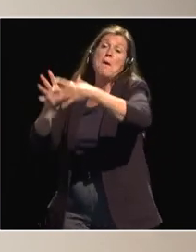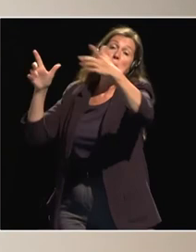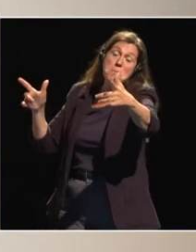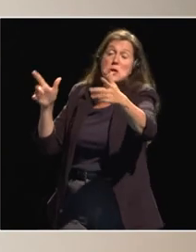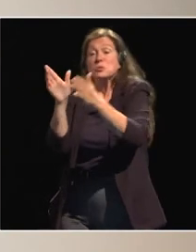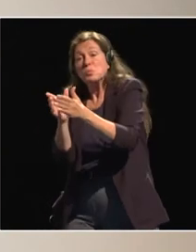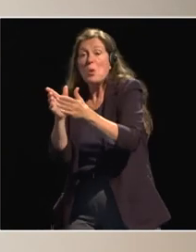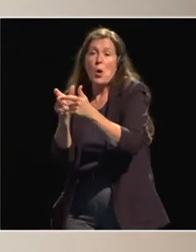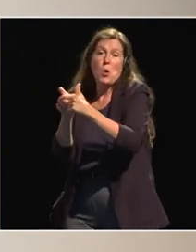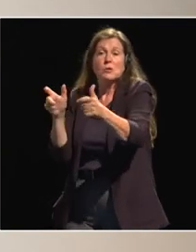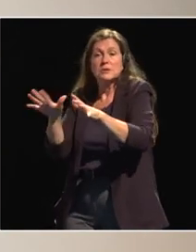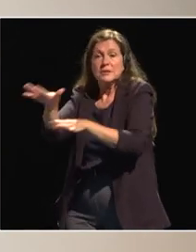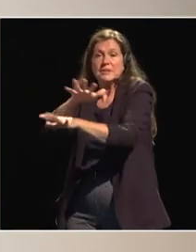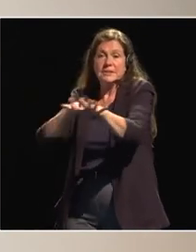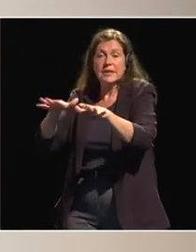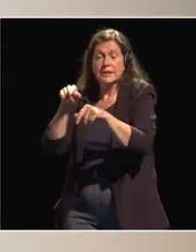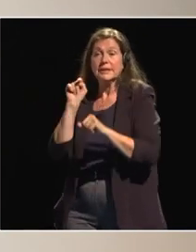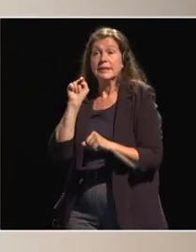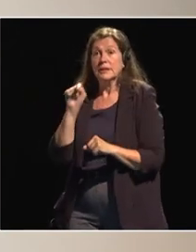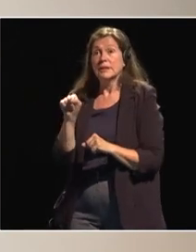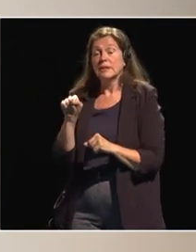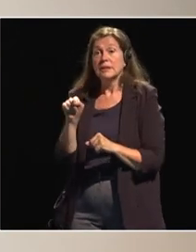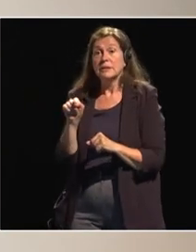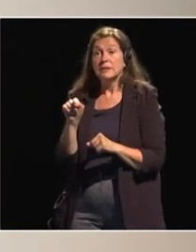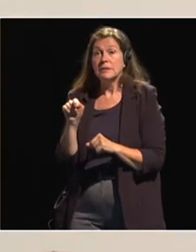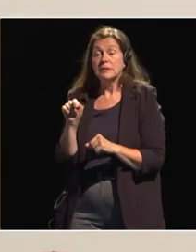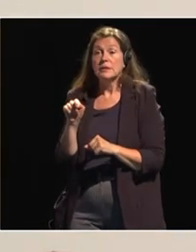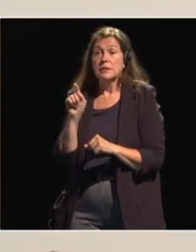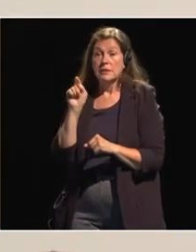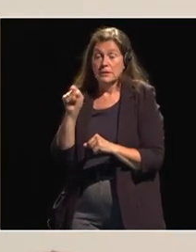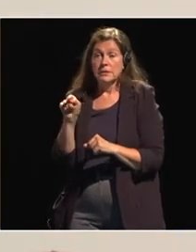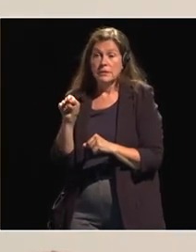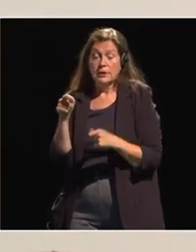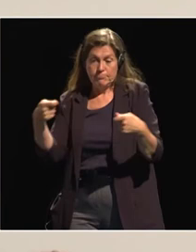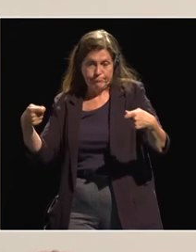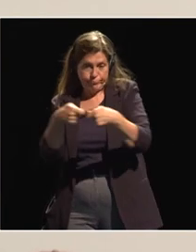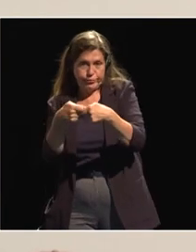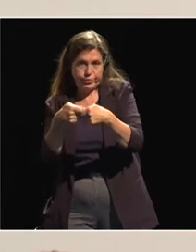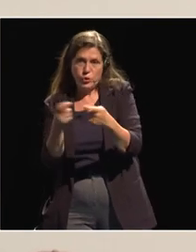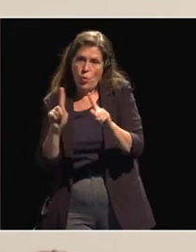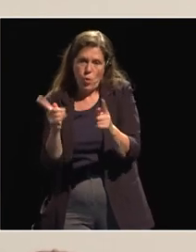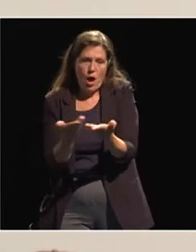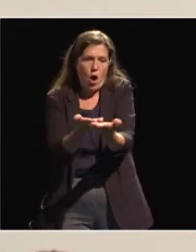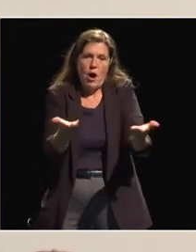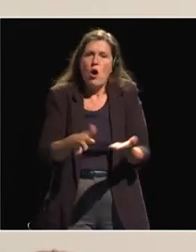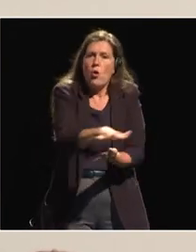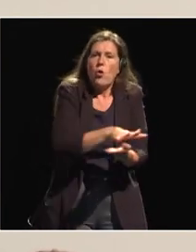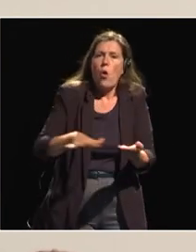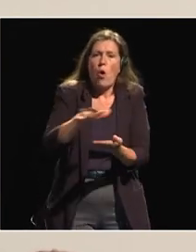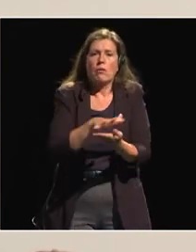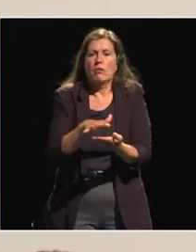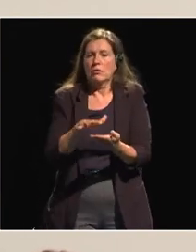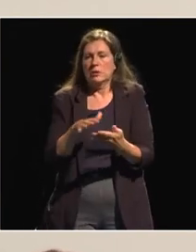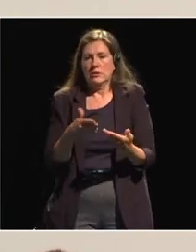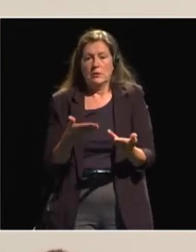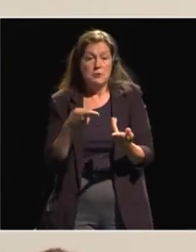size and exactly uh suitable to the local situation local farming